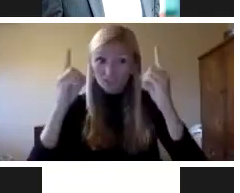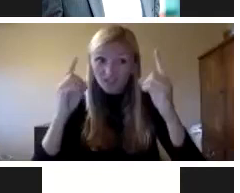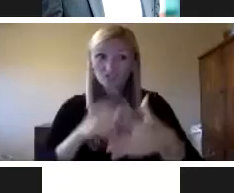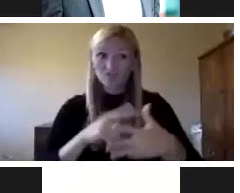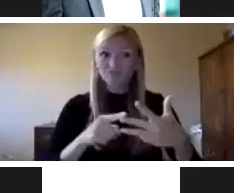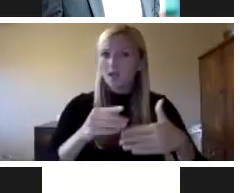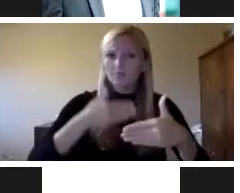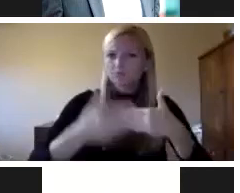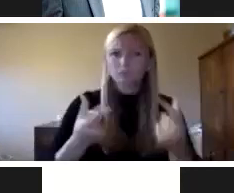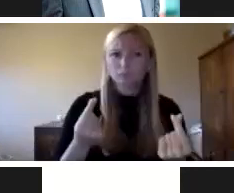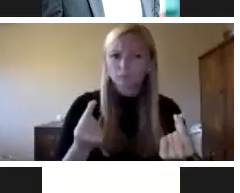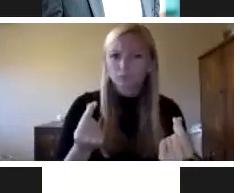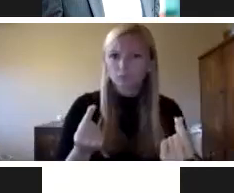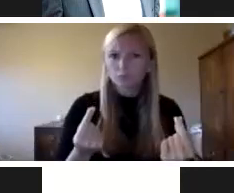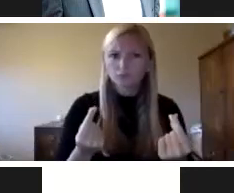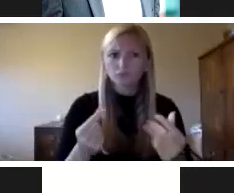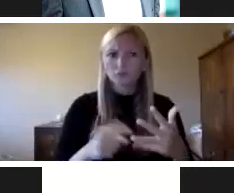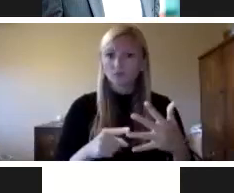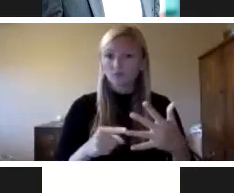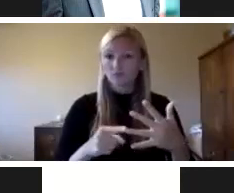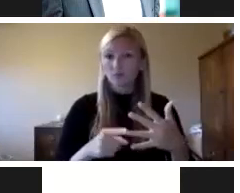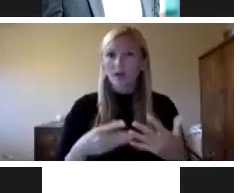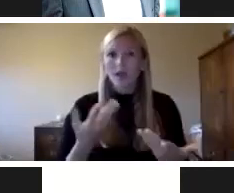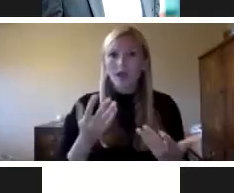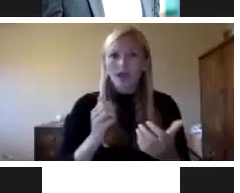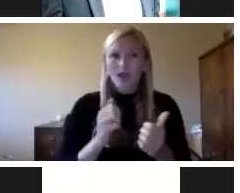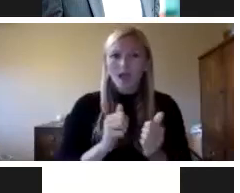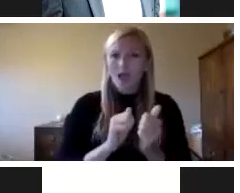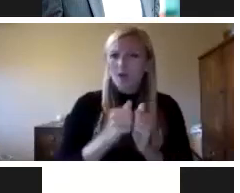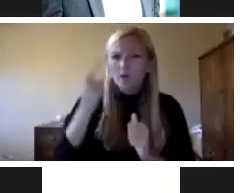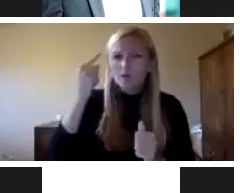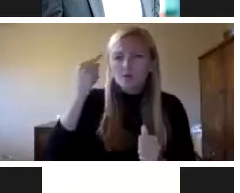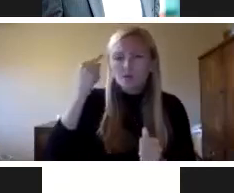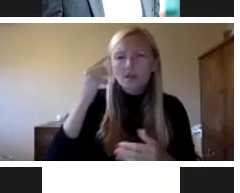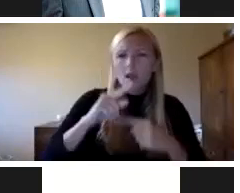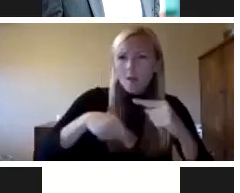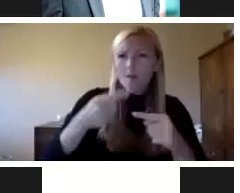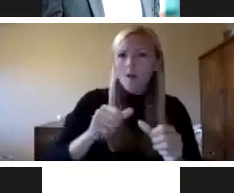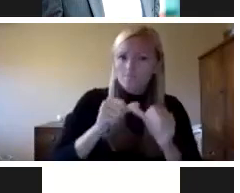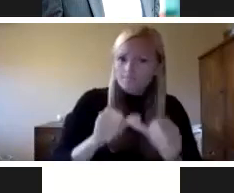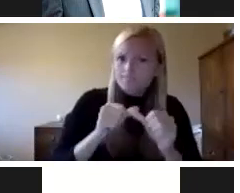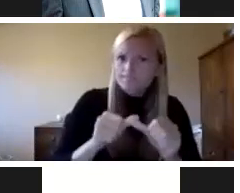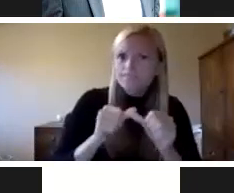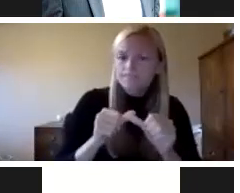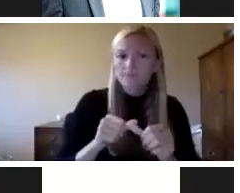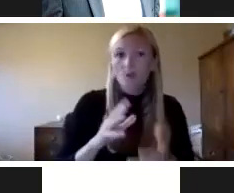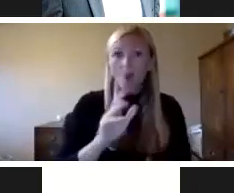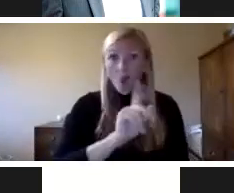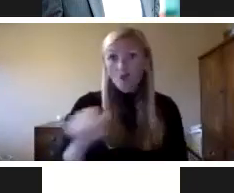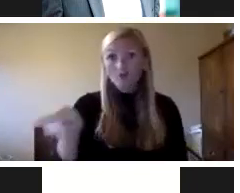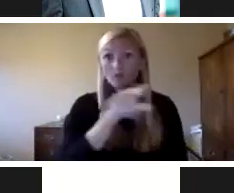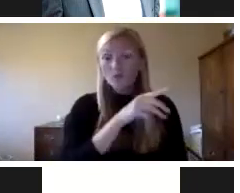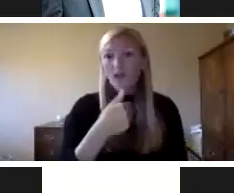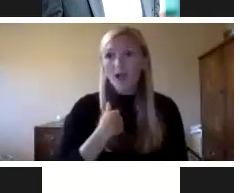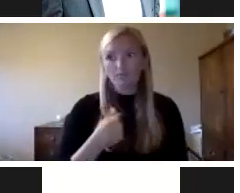disaster preparedness and response how do we think about helping organizations become resilient so because you you've all got eclectic